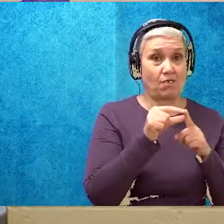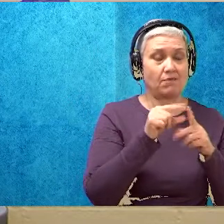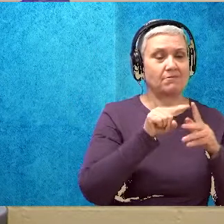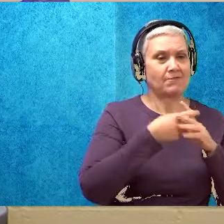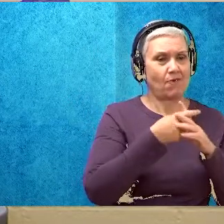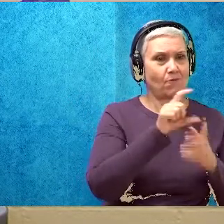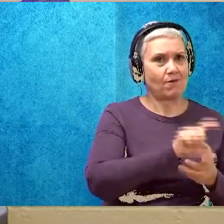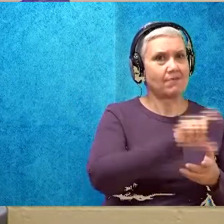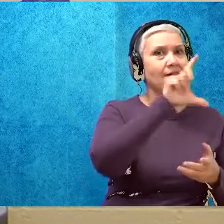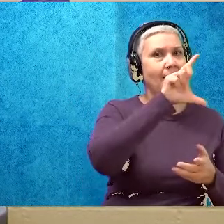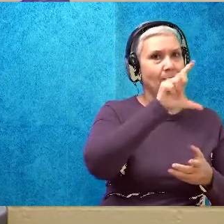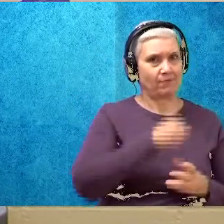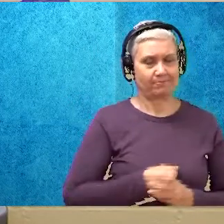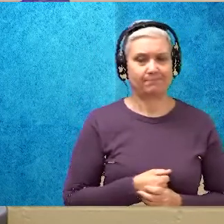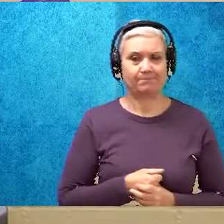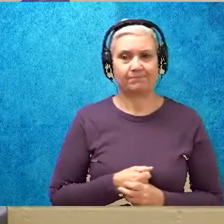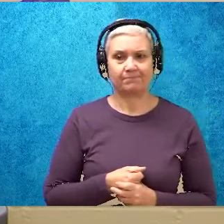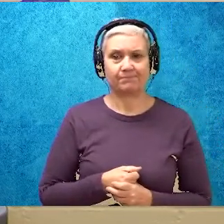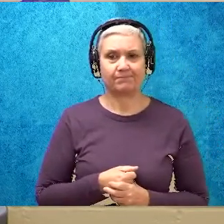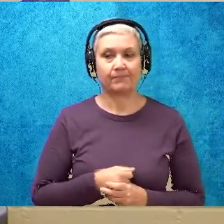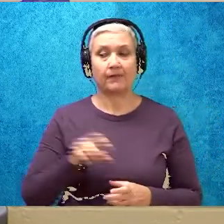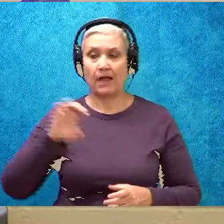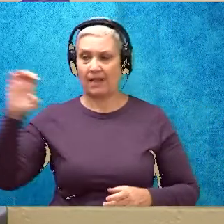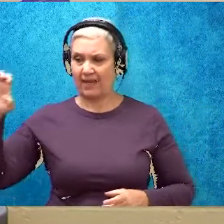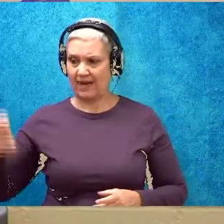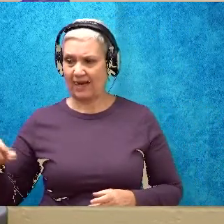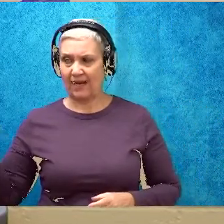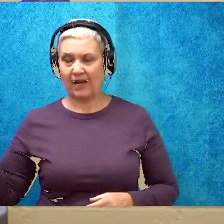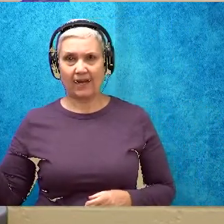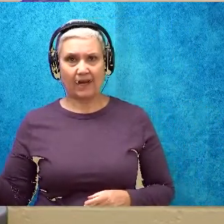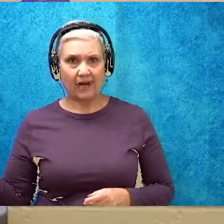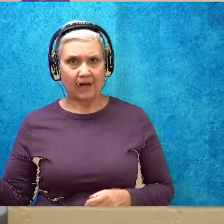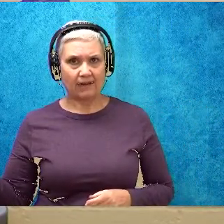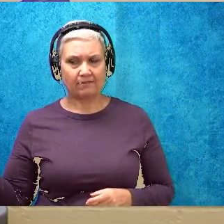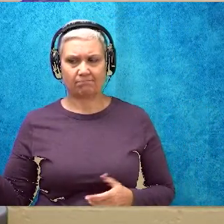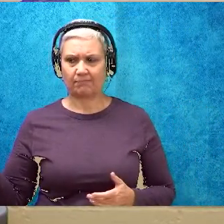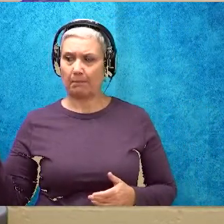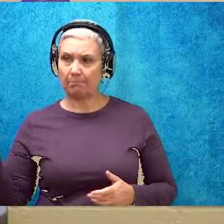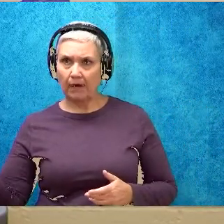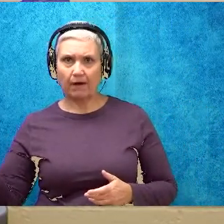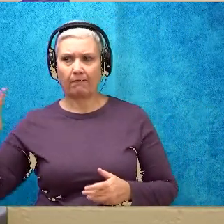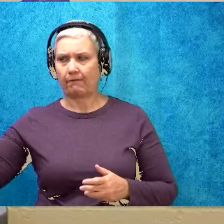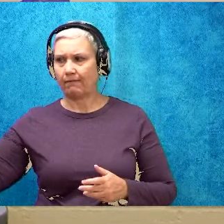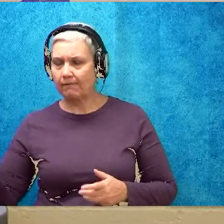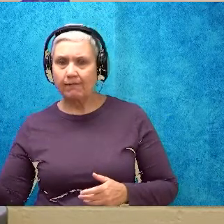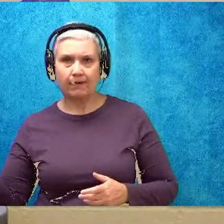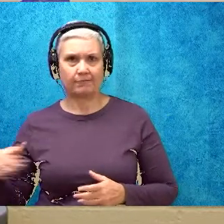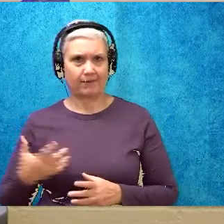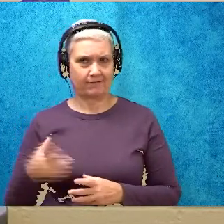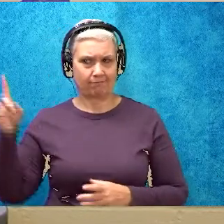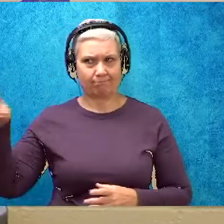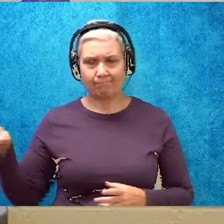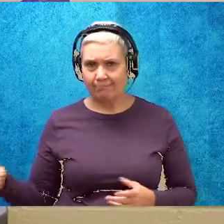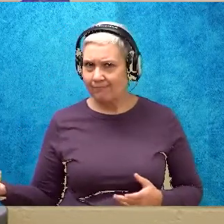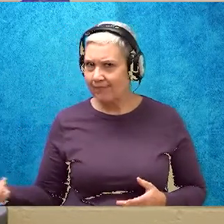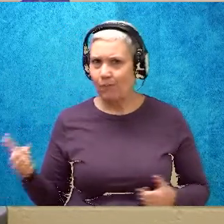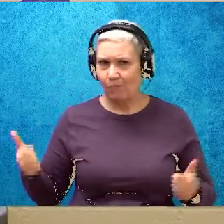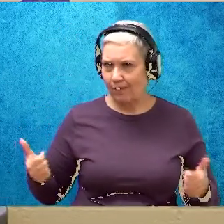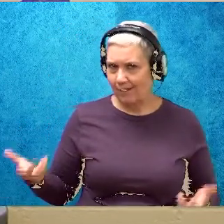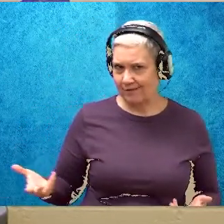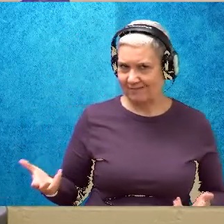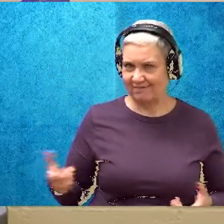and the end begins in the correct punctuation. I know you guys are writing